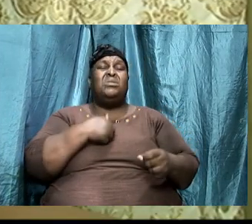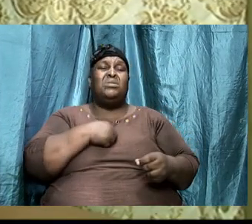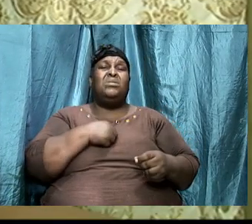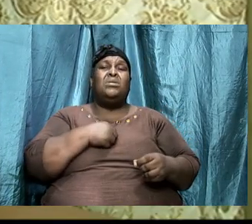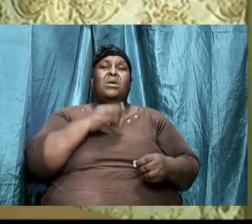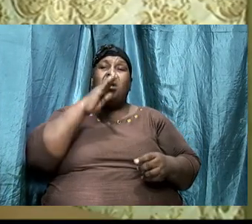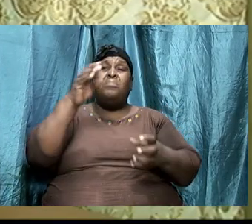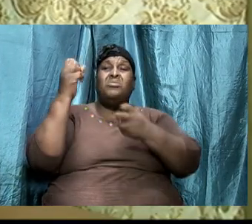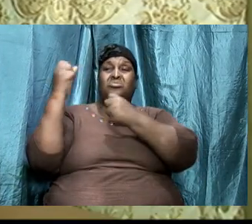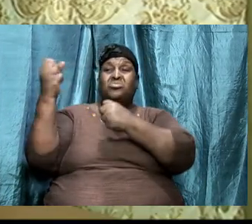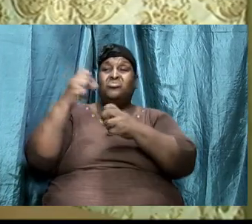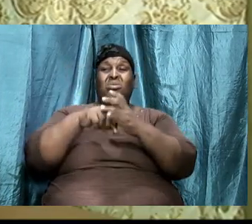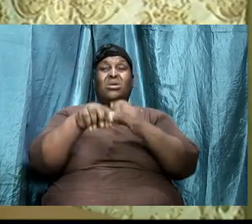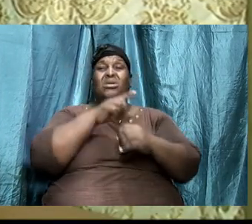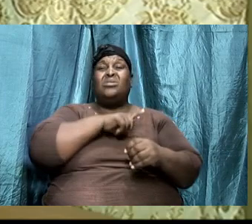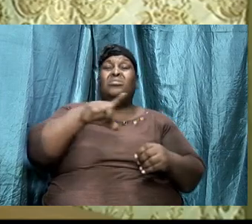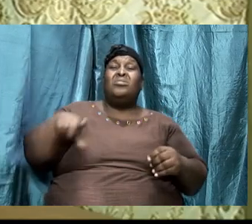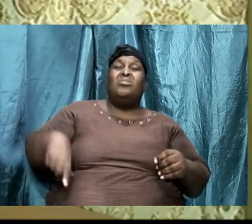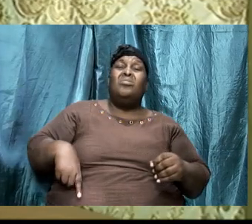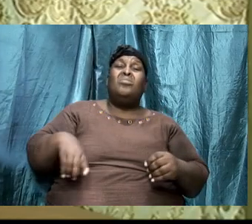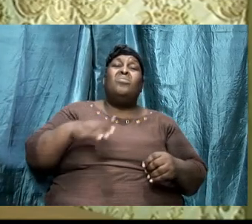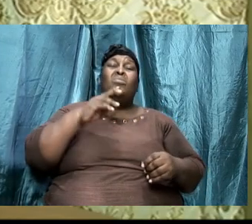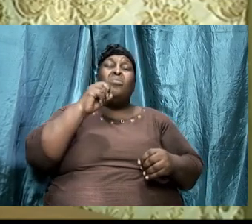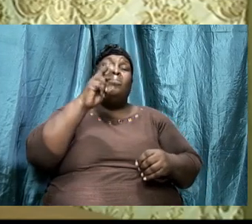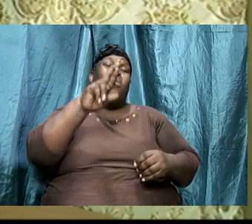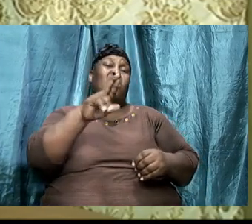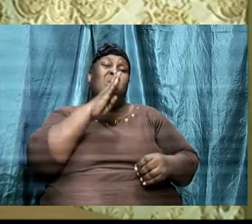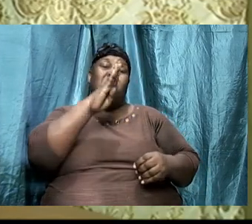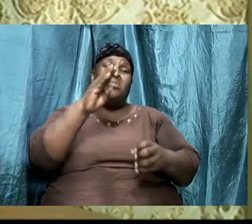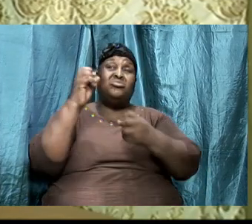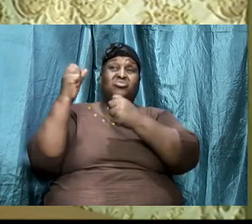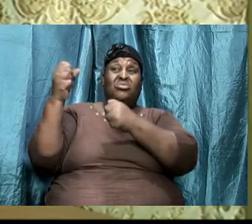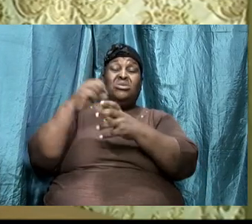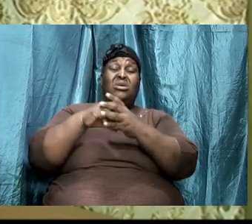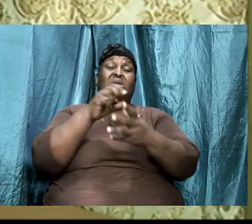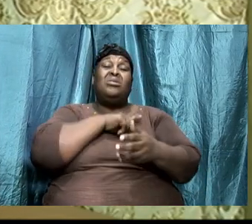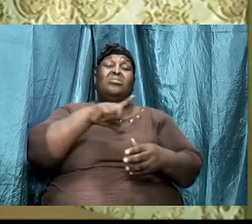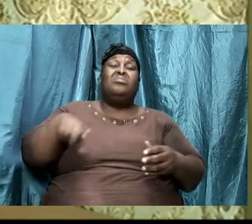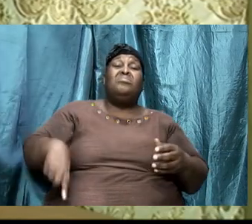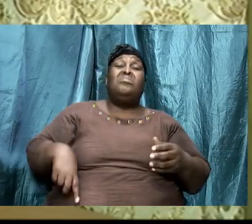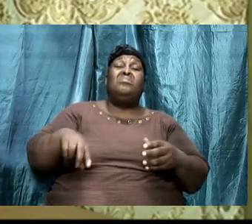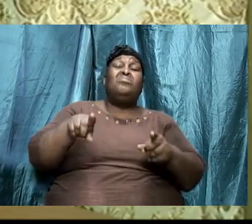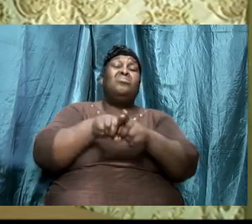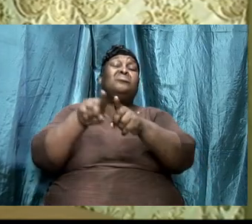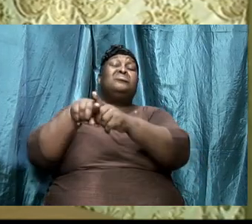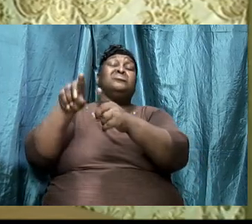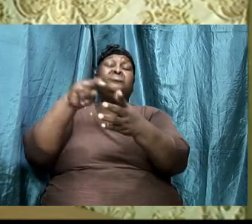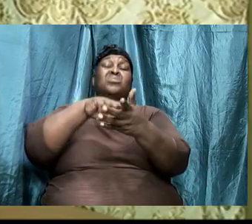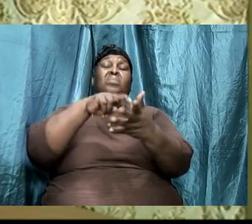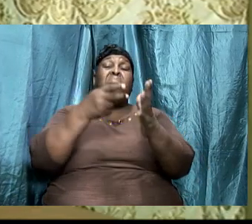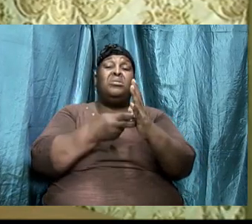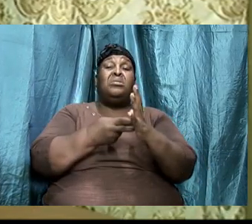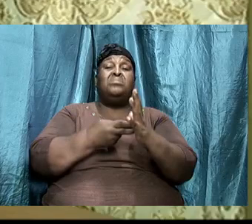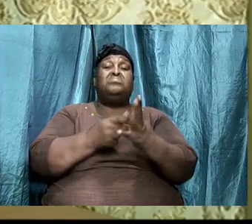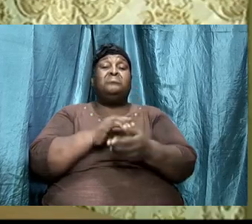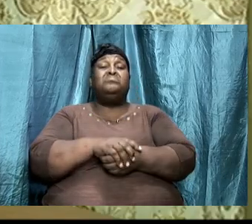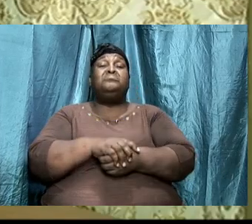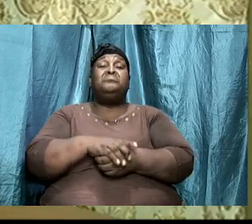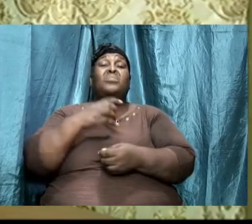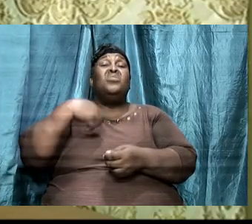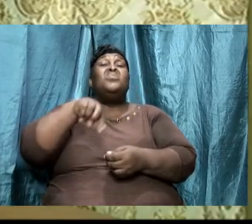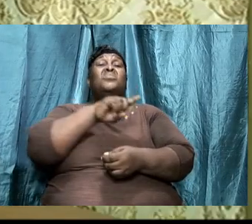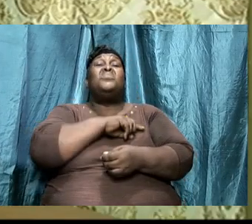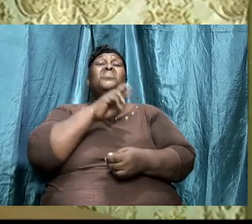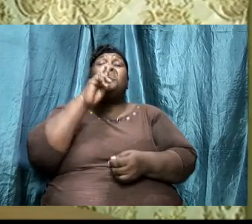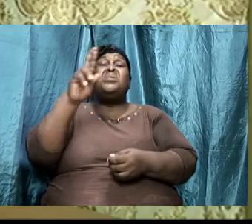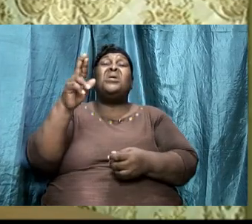are to be strengthened in the Lord also means that we are